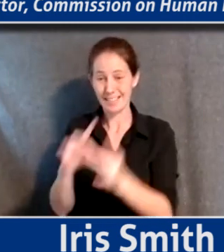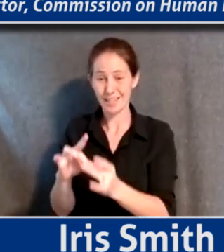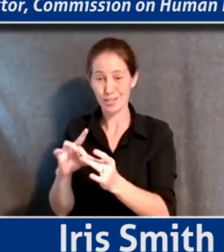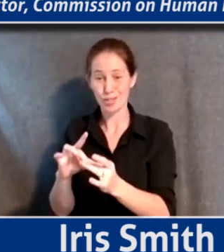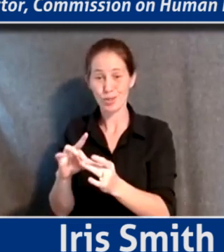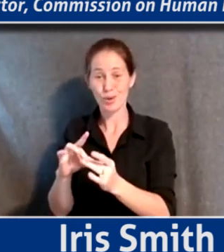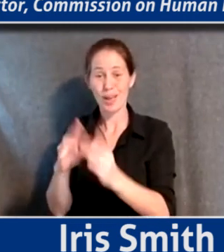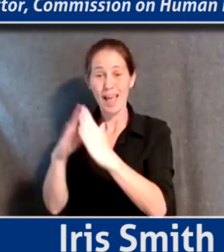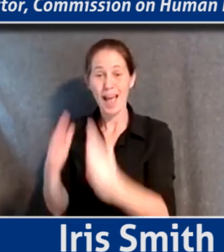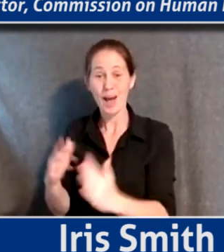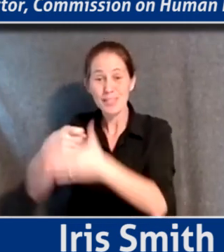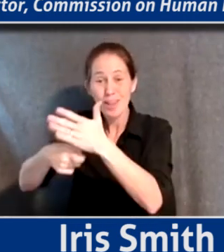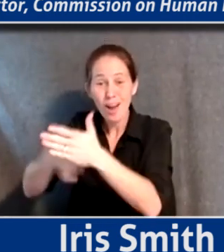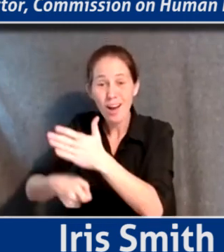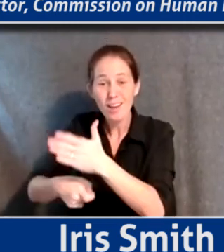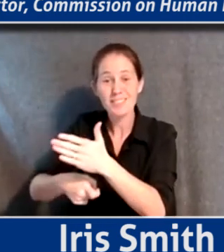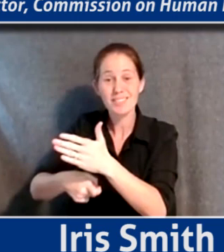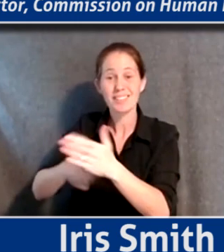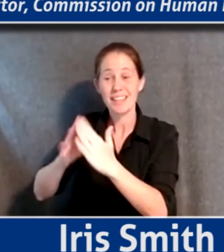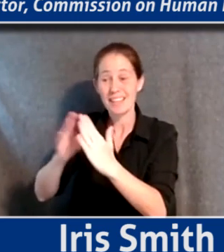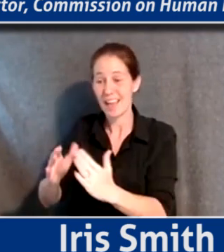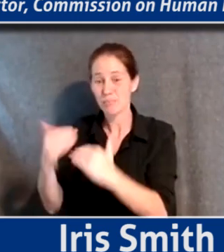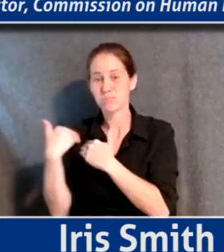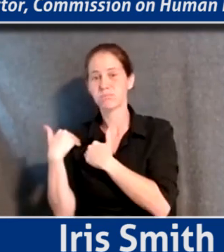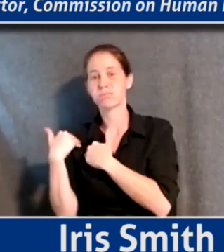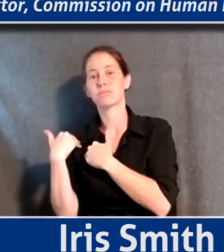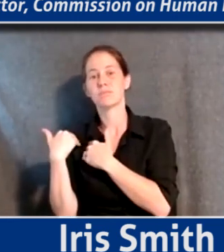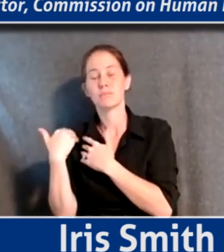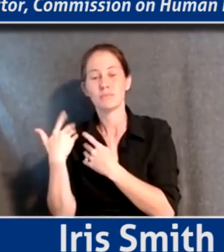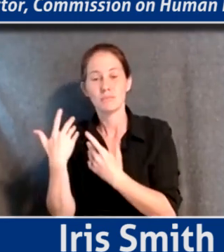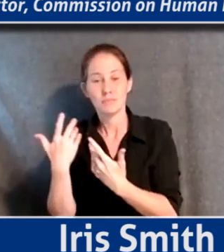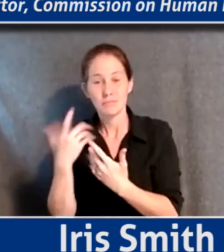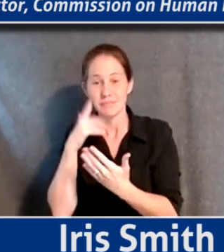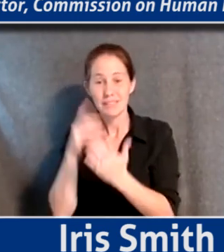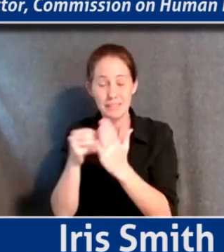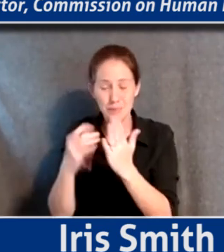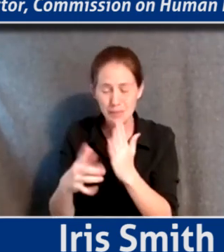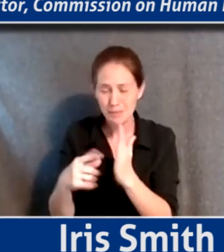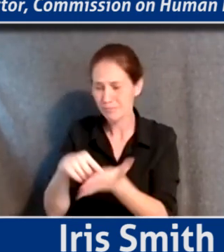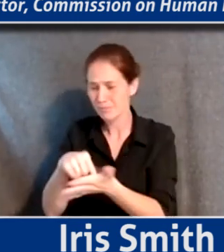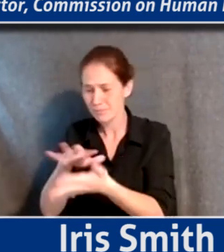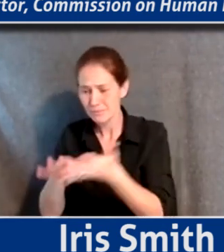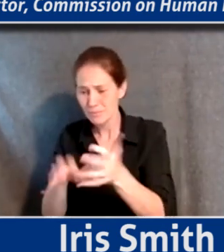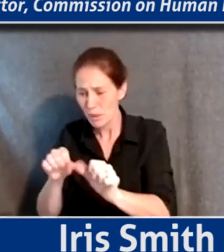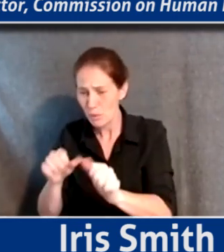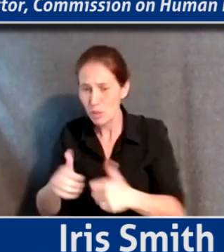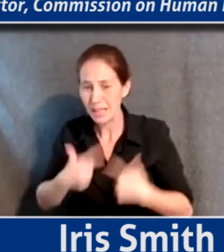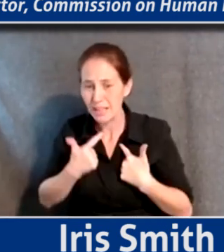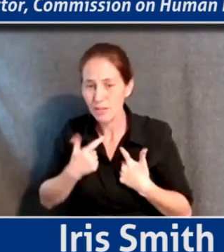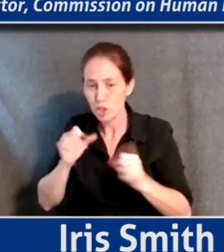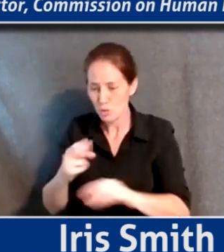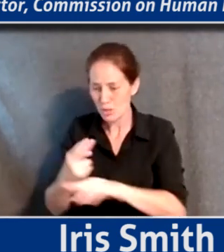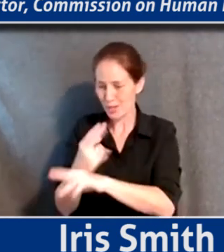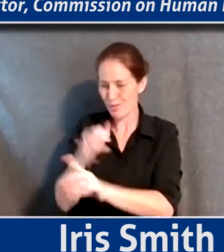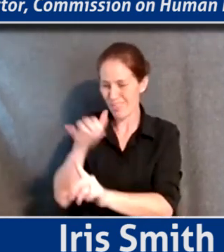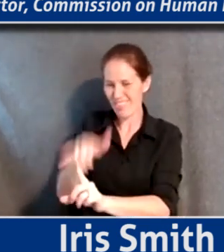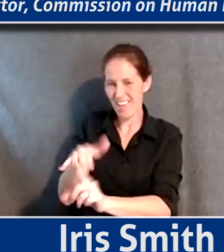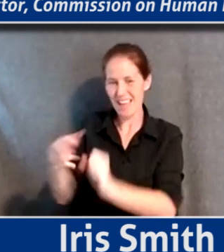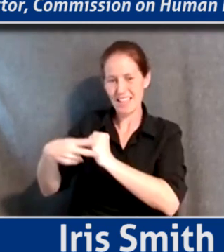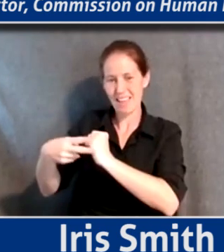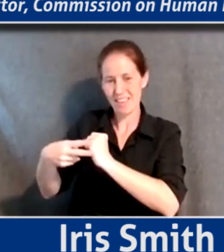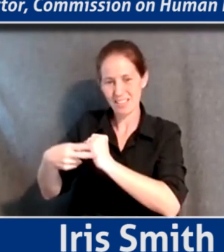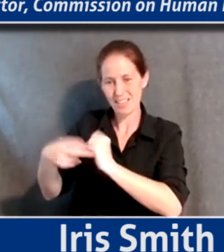housing costs and the housing cost burdens and, you know, and expenses to be able to live, you can utilize that savings